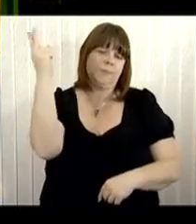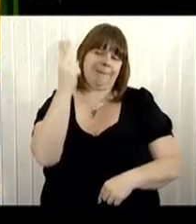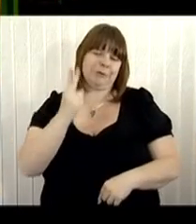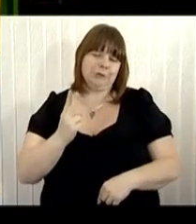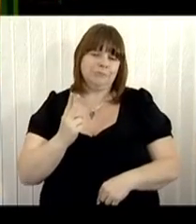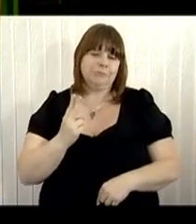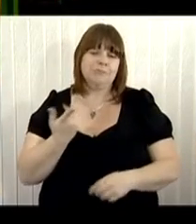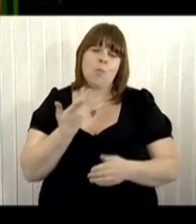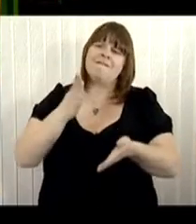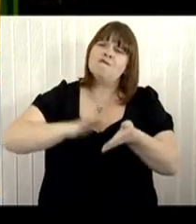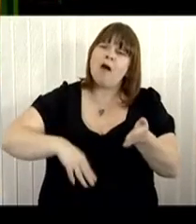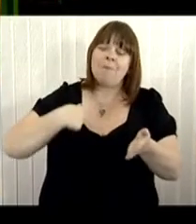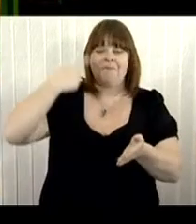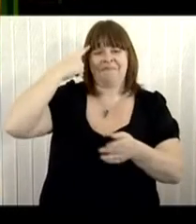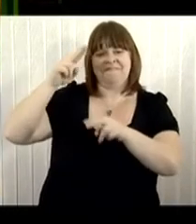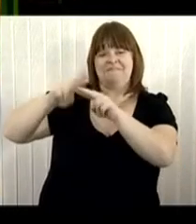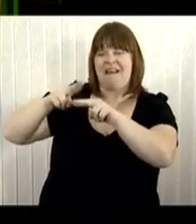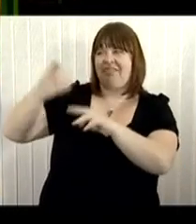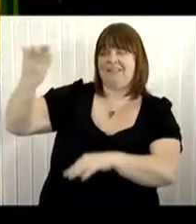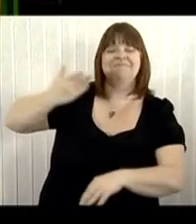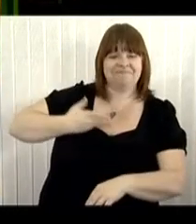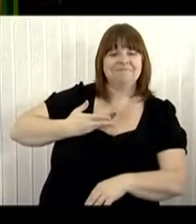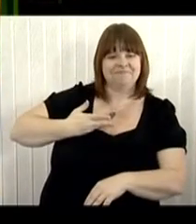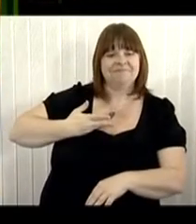I suppose I got my taste from my father.